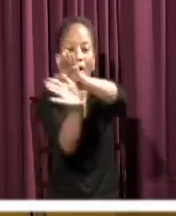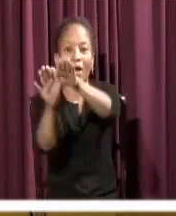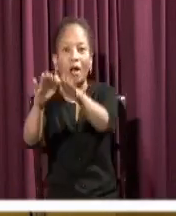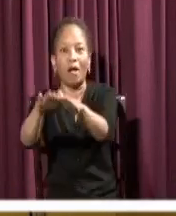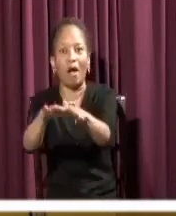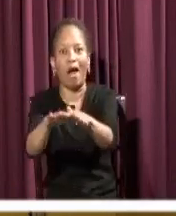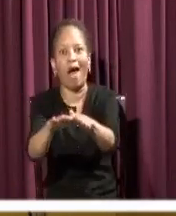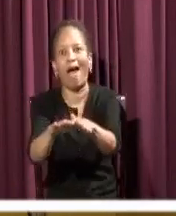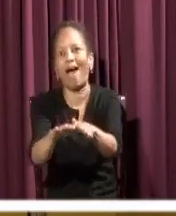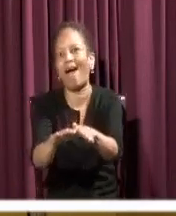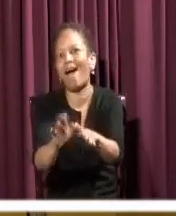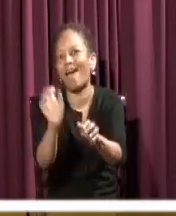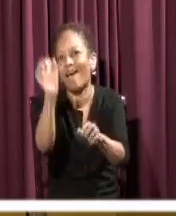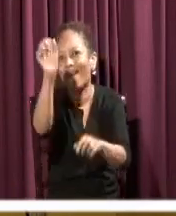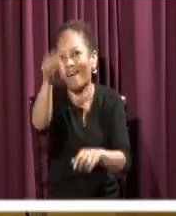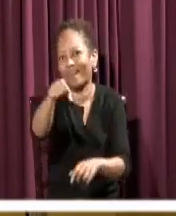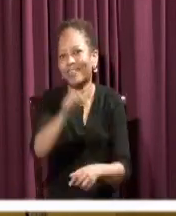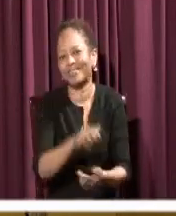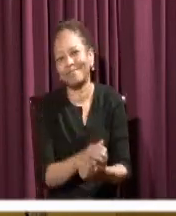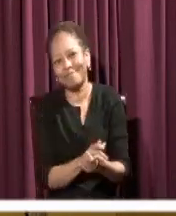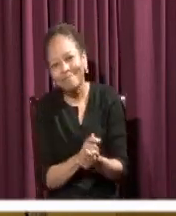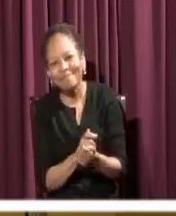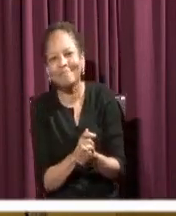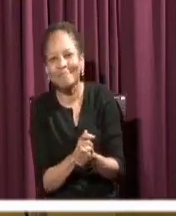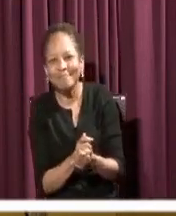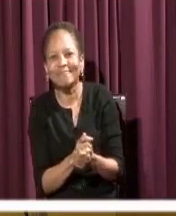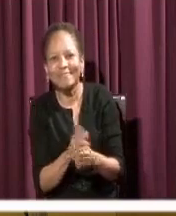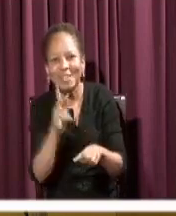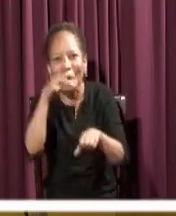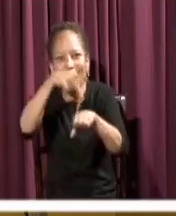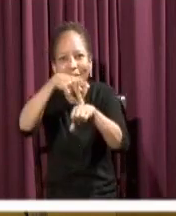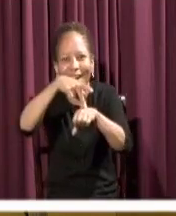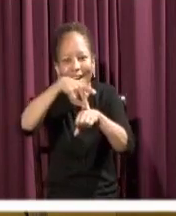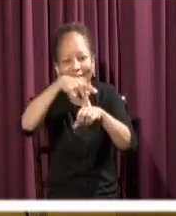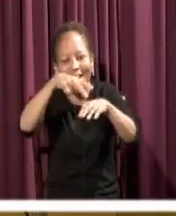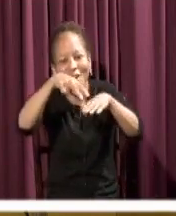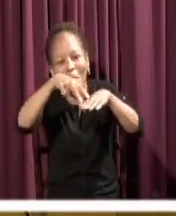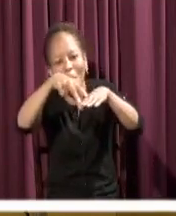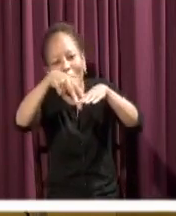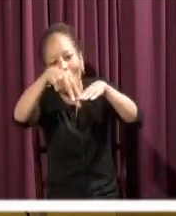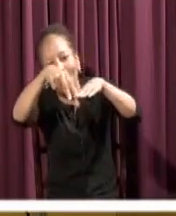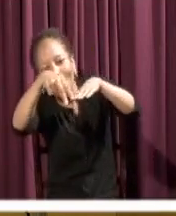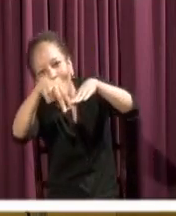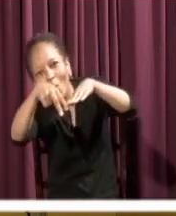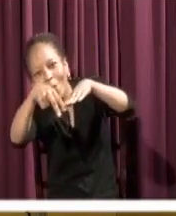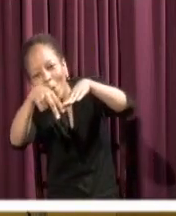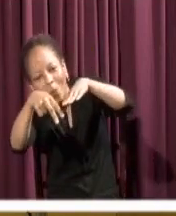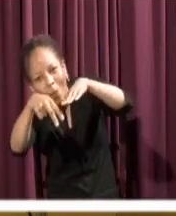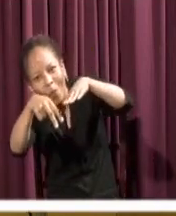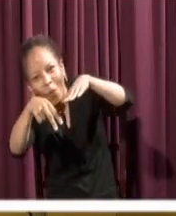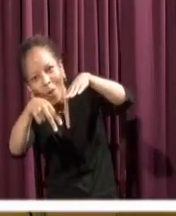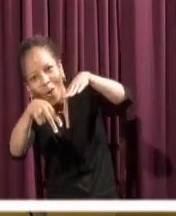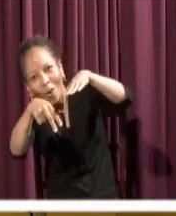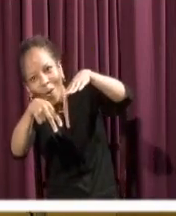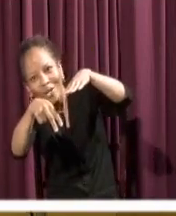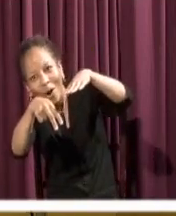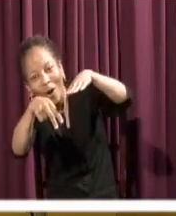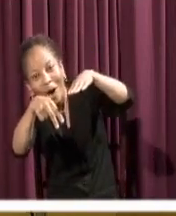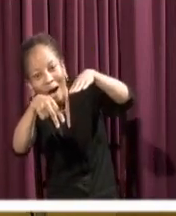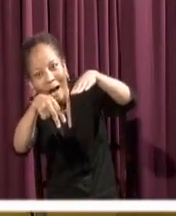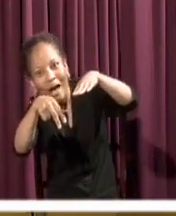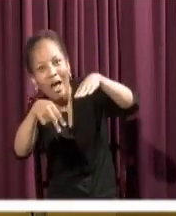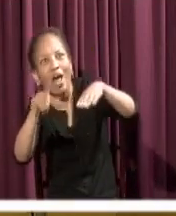Yeah. And he sinks. He sinks, you know. And now he's gone.